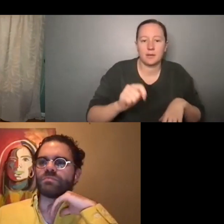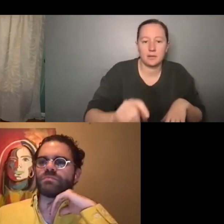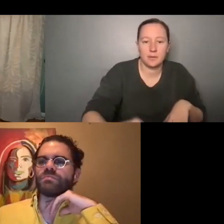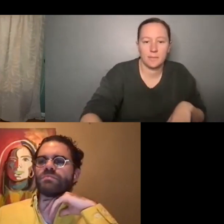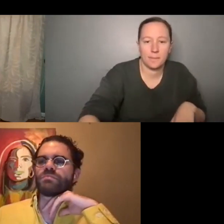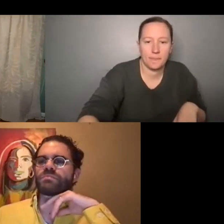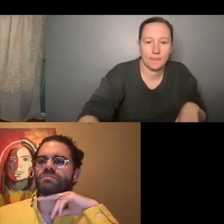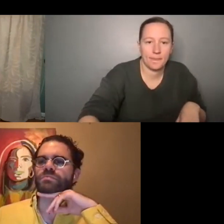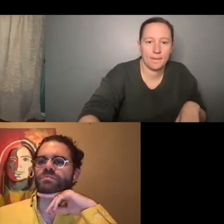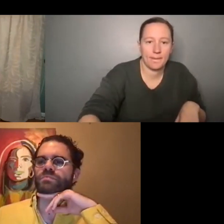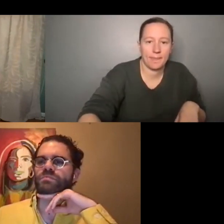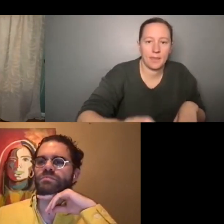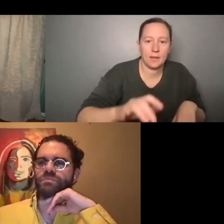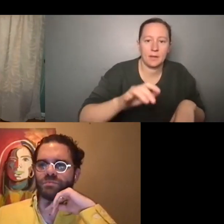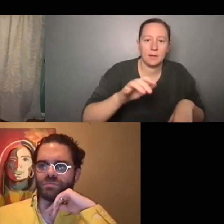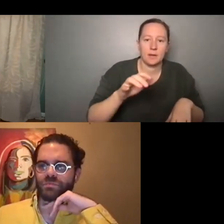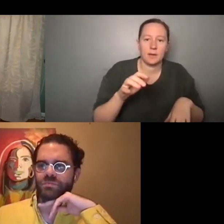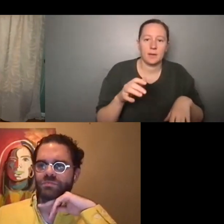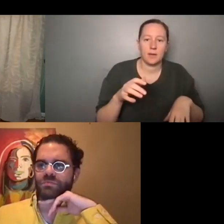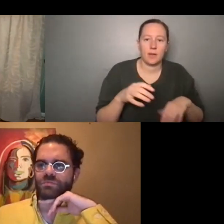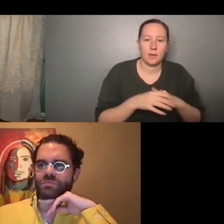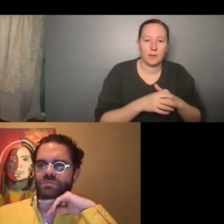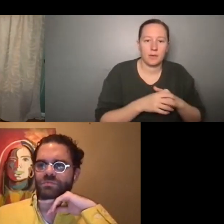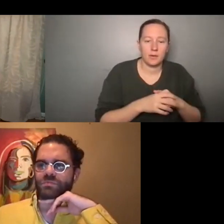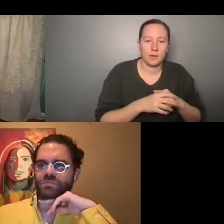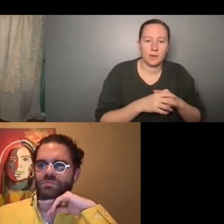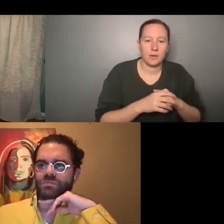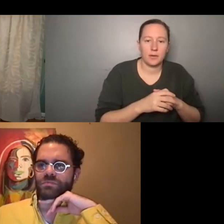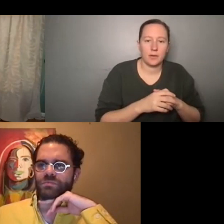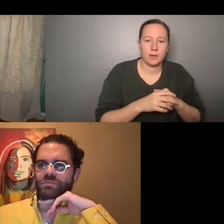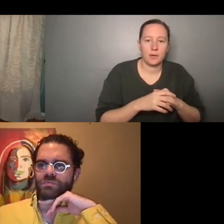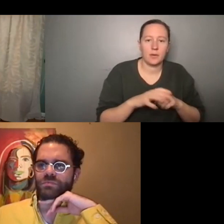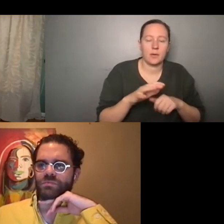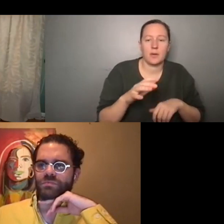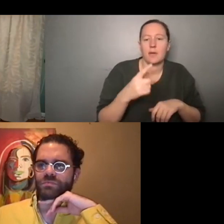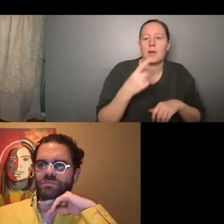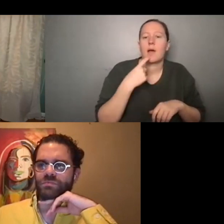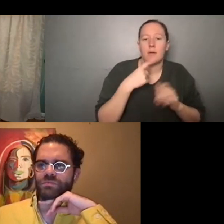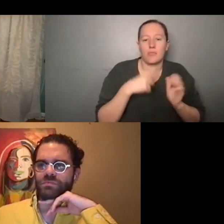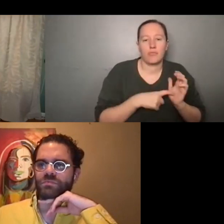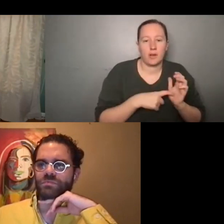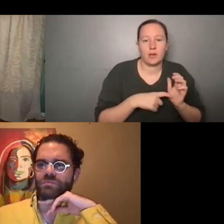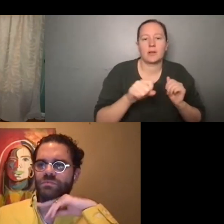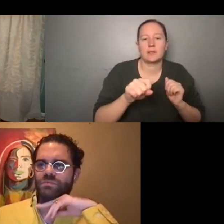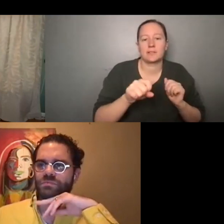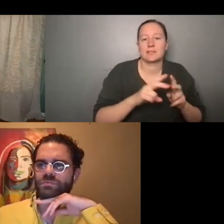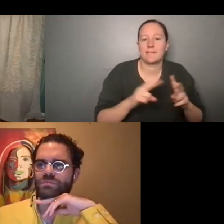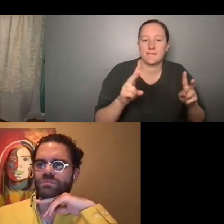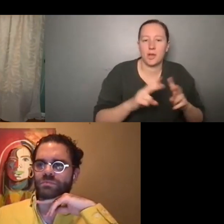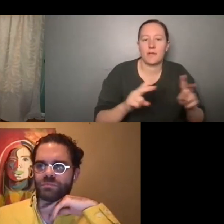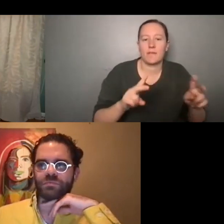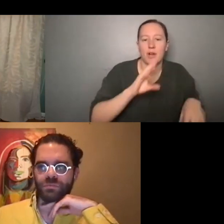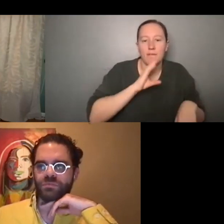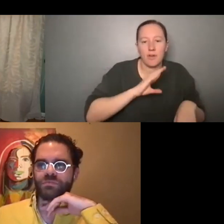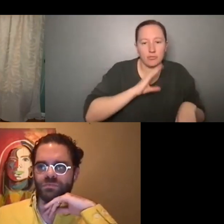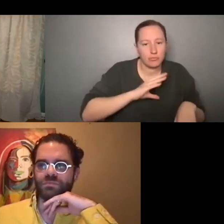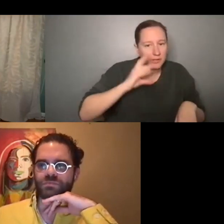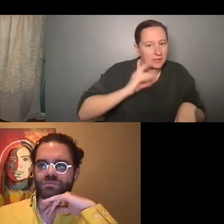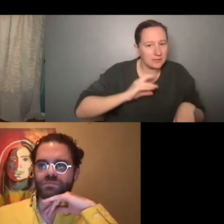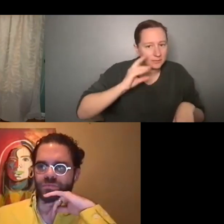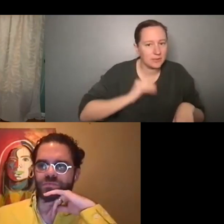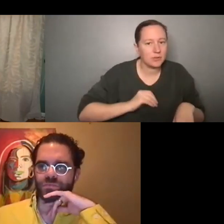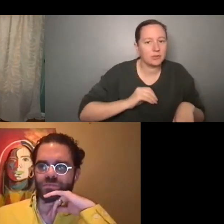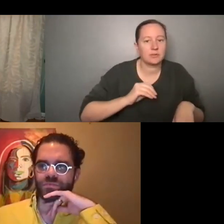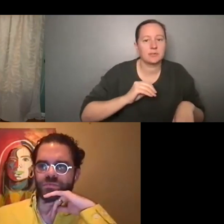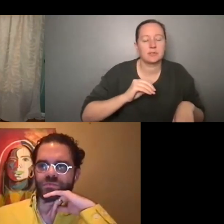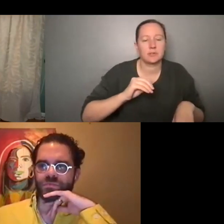they need, but it's just not happening. Um, I just want to call that out because I think totally valid, very frustrating experience and, you